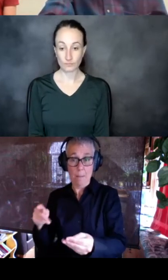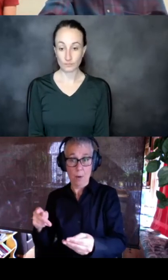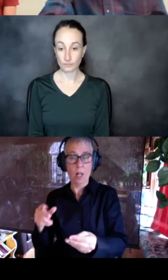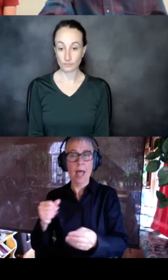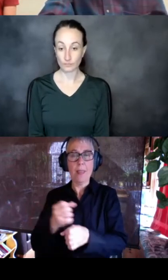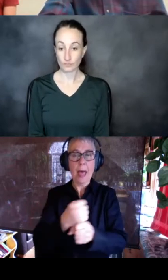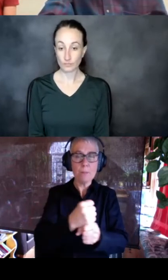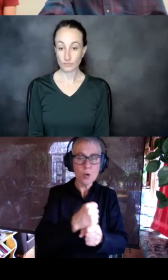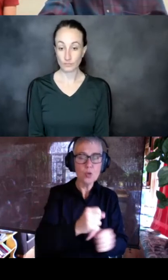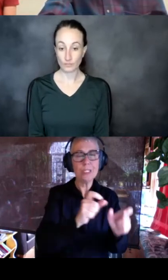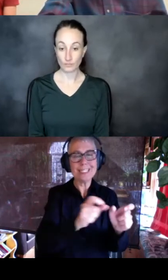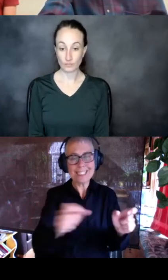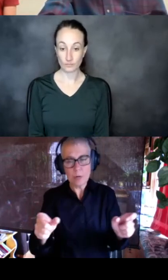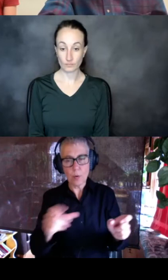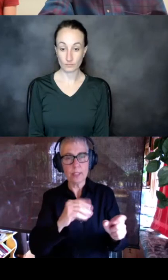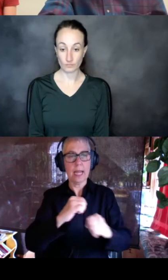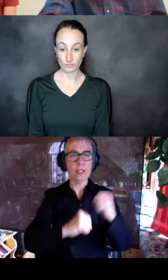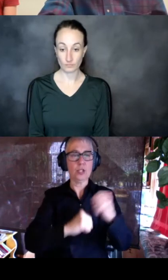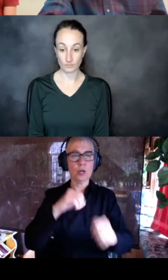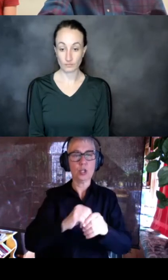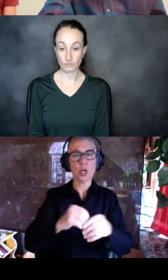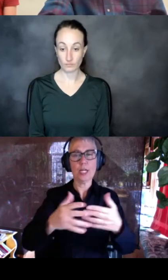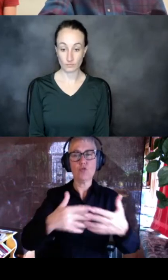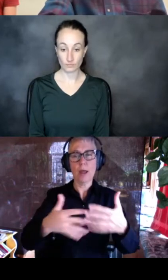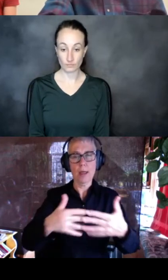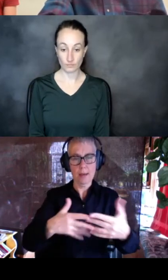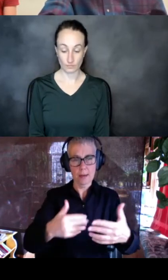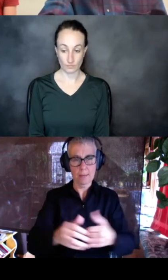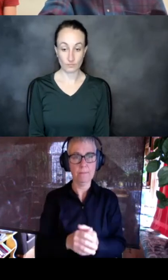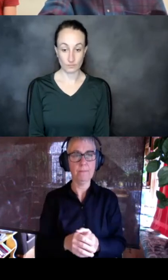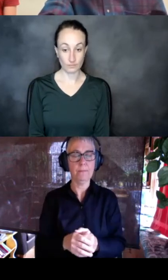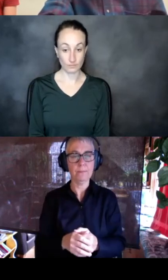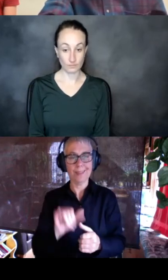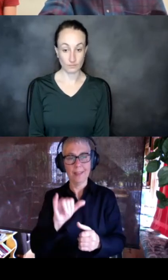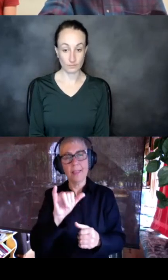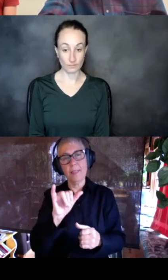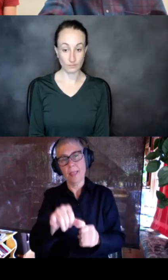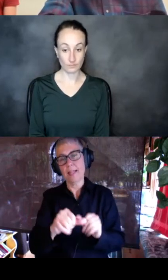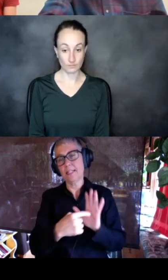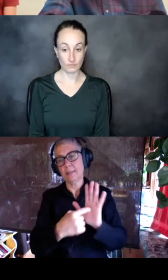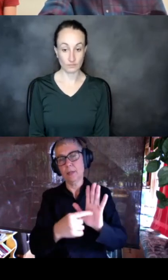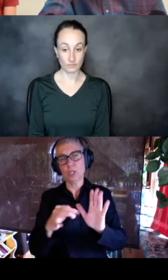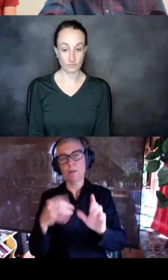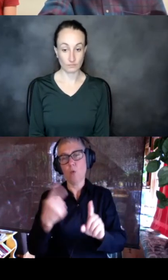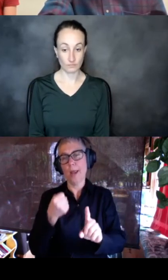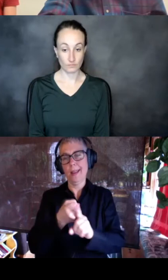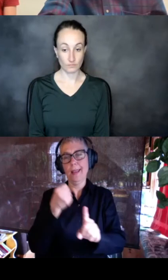bits the sequence and structure in gray um and this is a depiction of one of the hits that we found uh by experiment